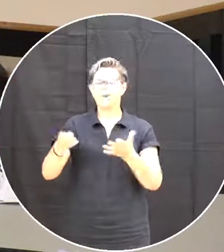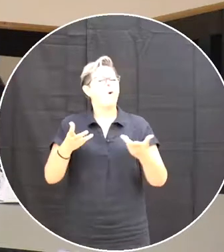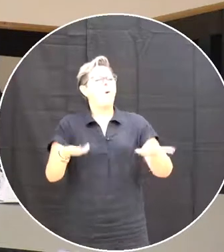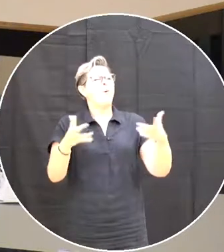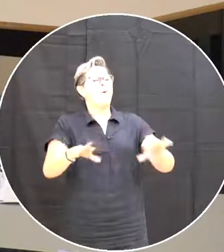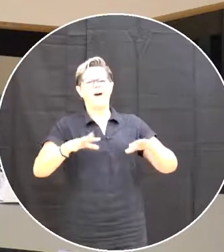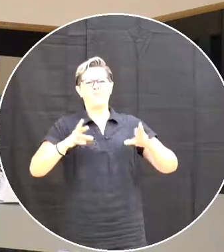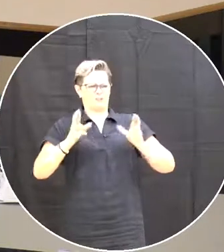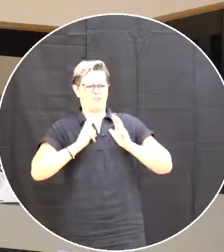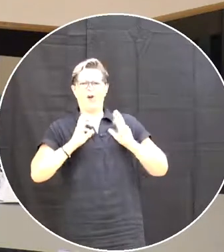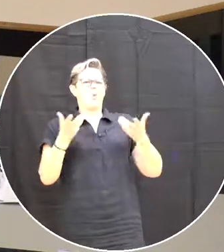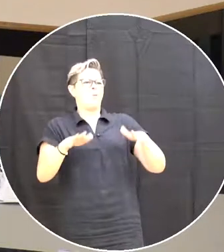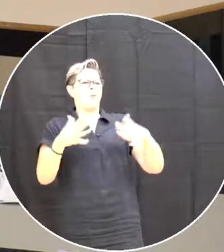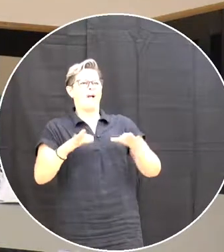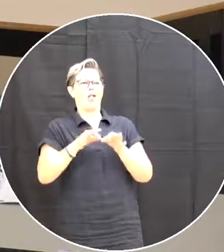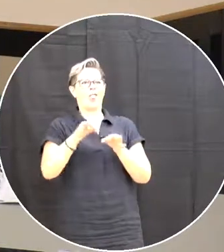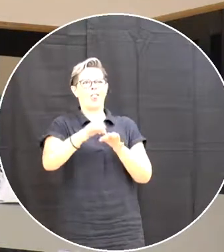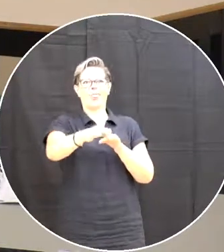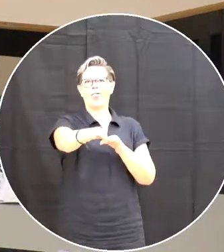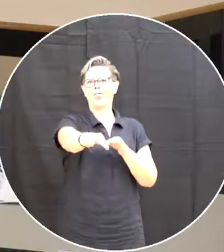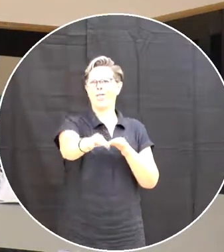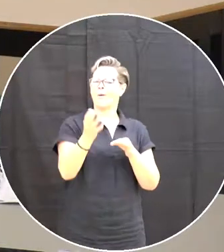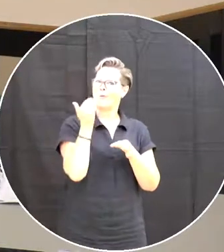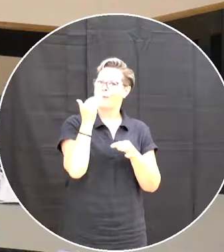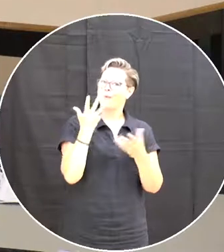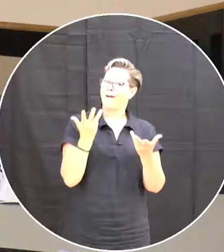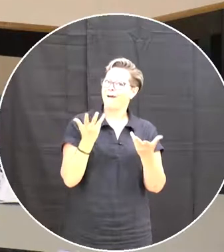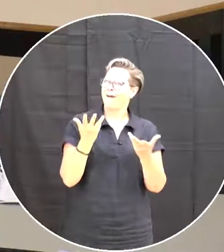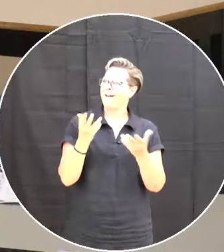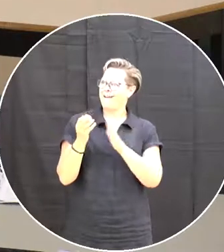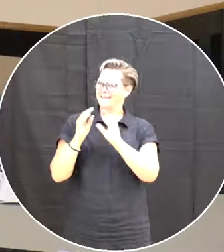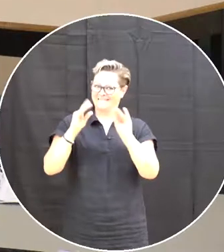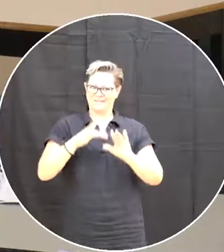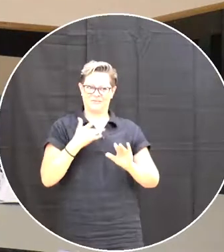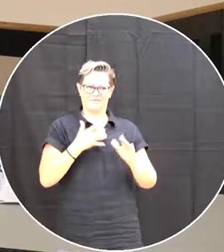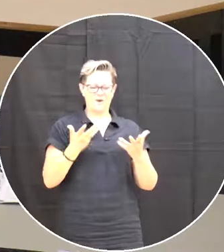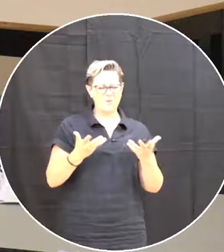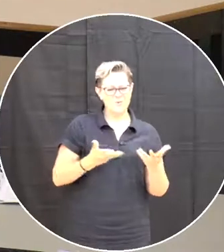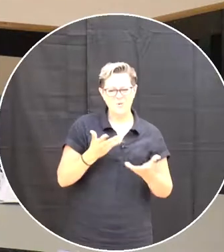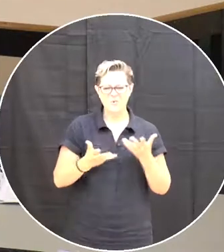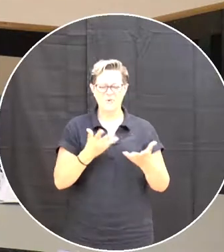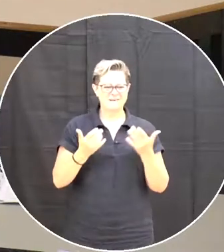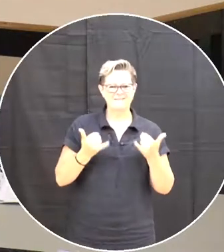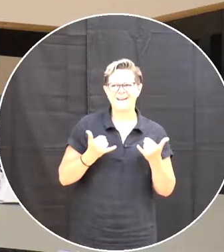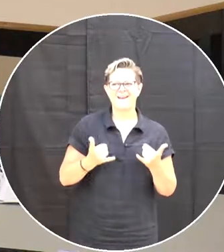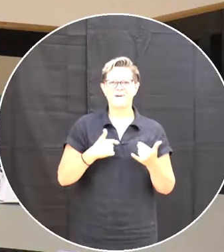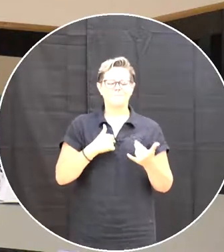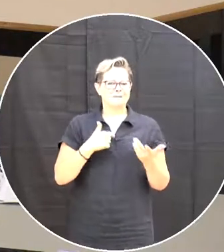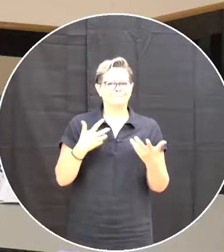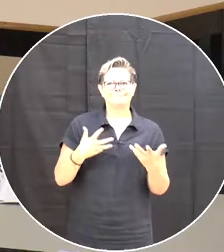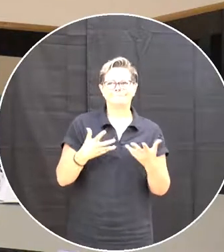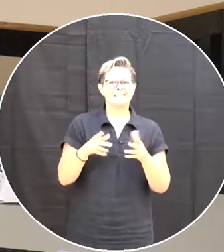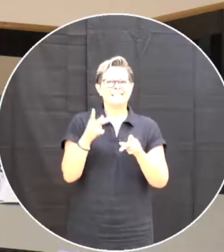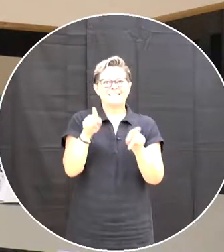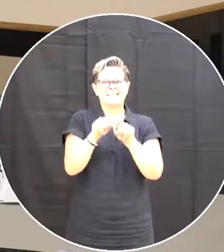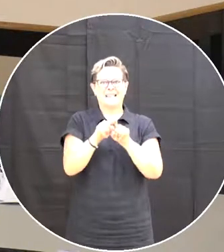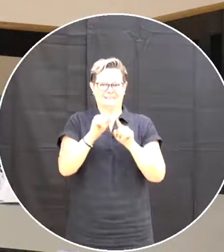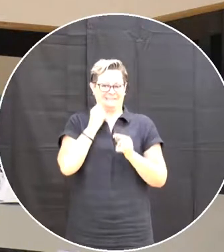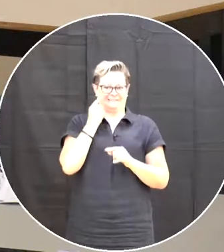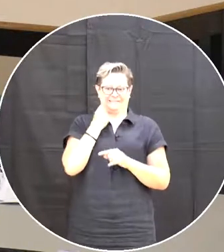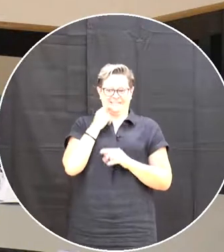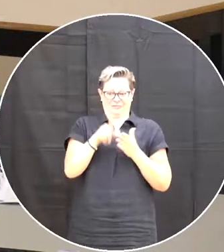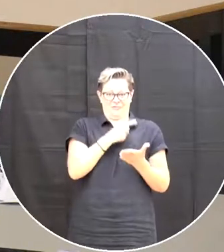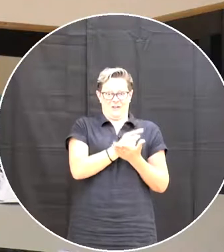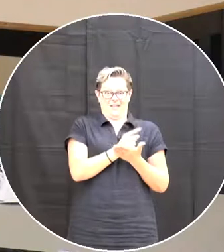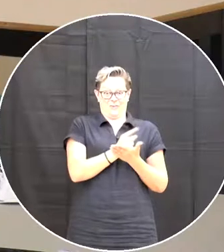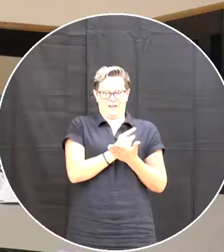retirement Because they've come to a place Where that sort of Post-university Or post-thing Excitement About being in a classroom With